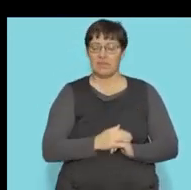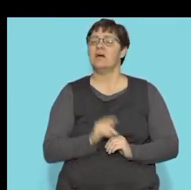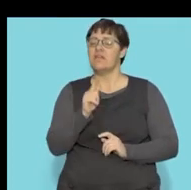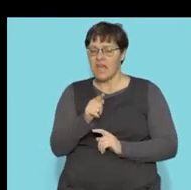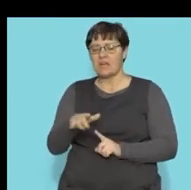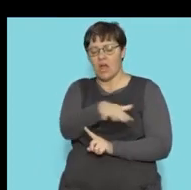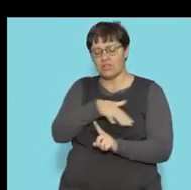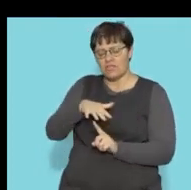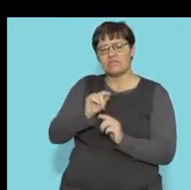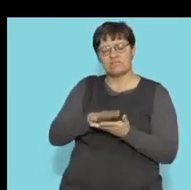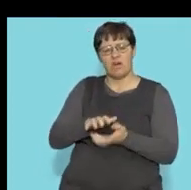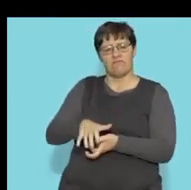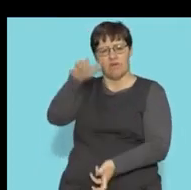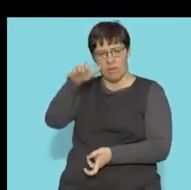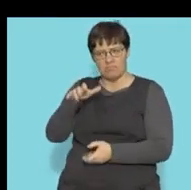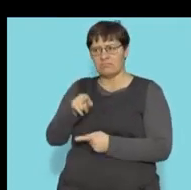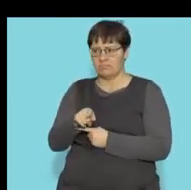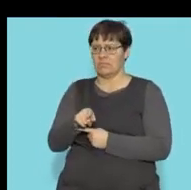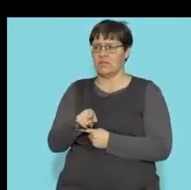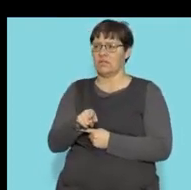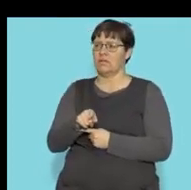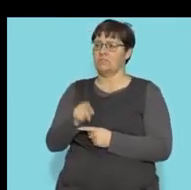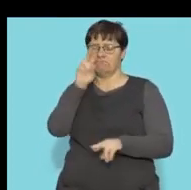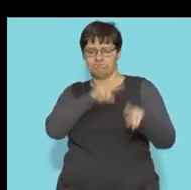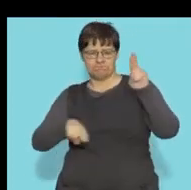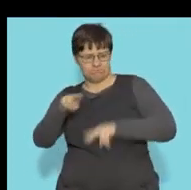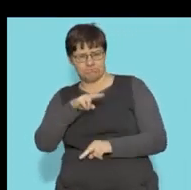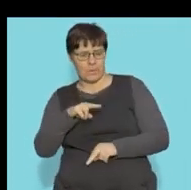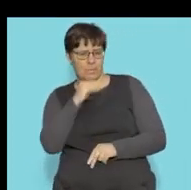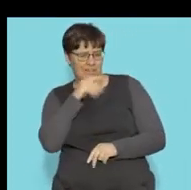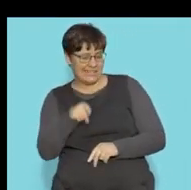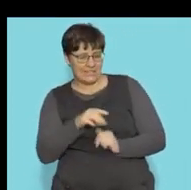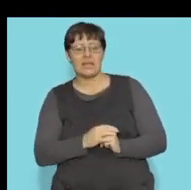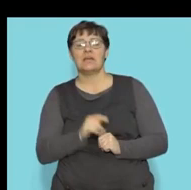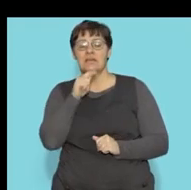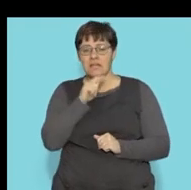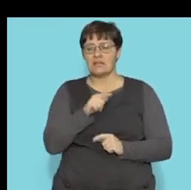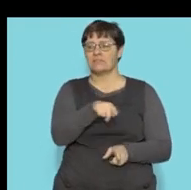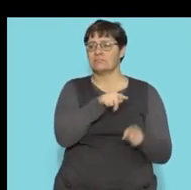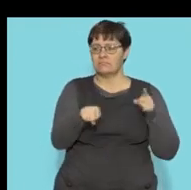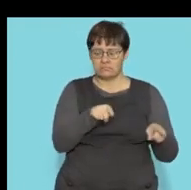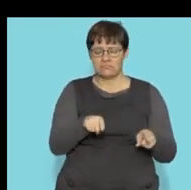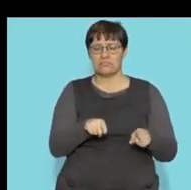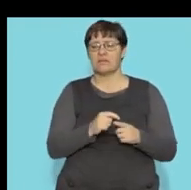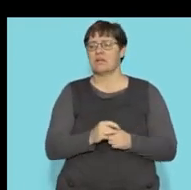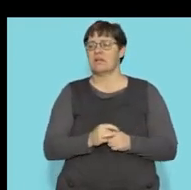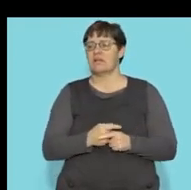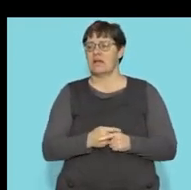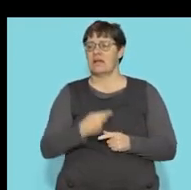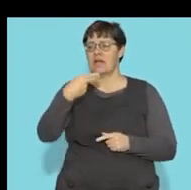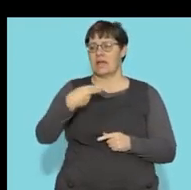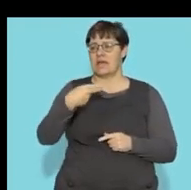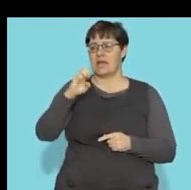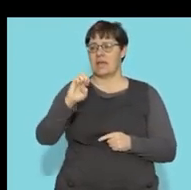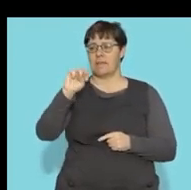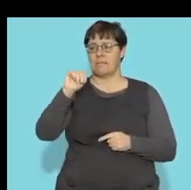area and volume, and then I'm going to actually define the surface area and volume of a hemisphere. After that,